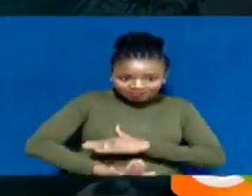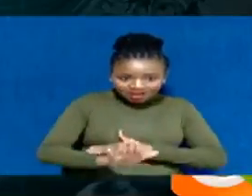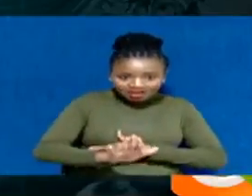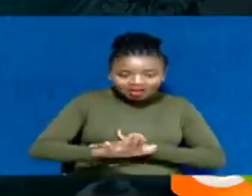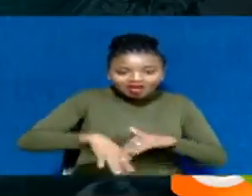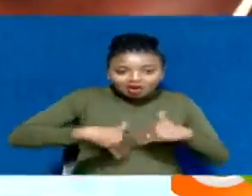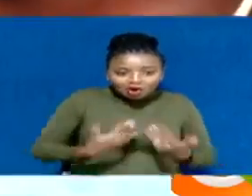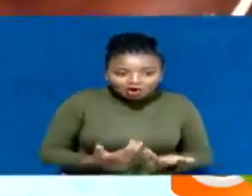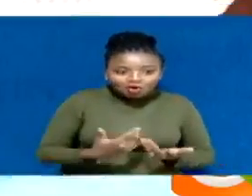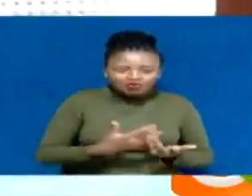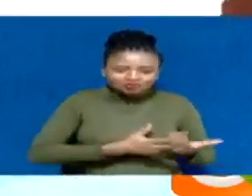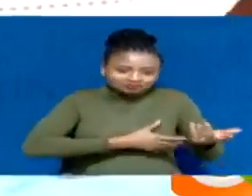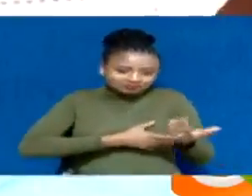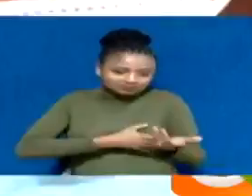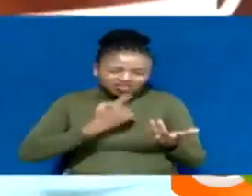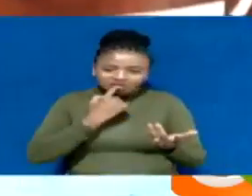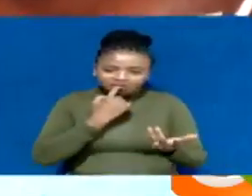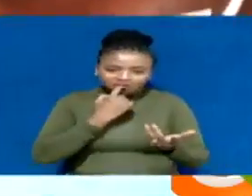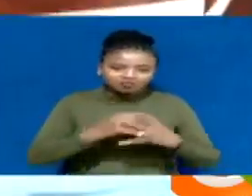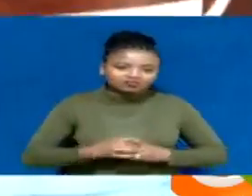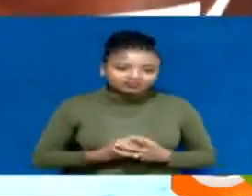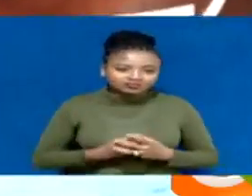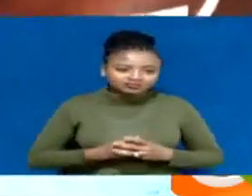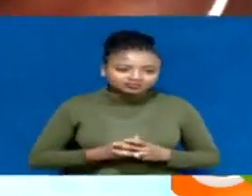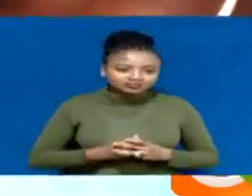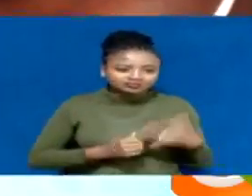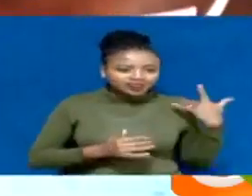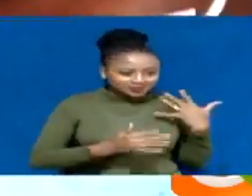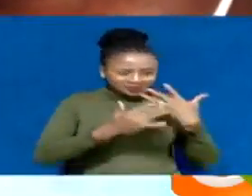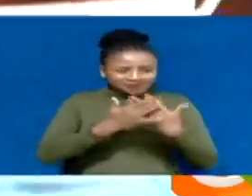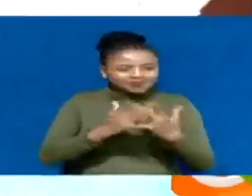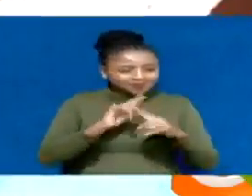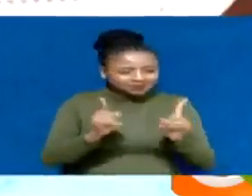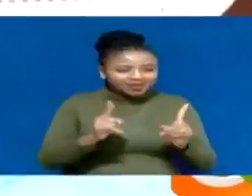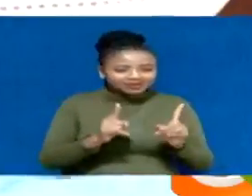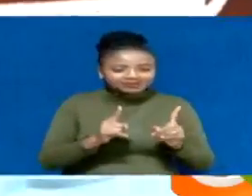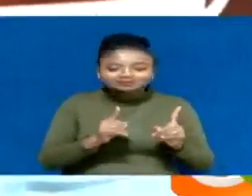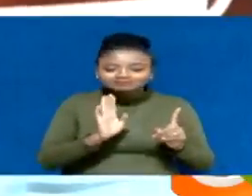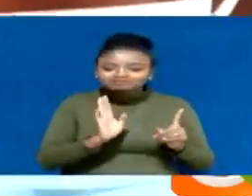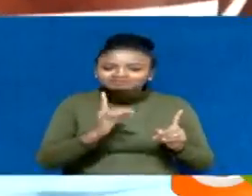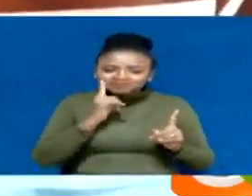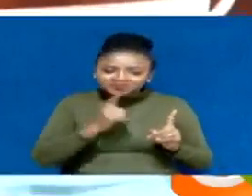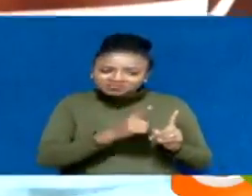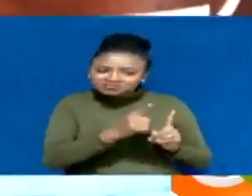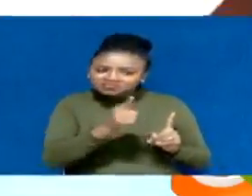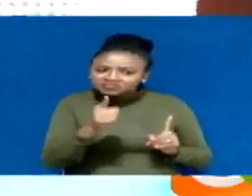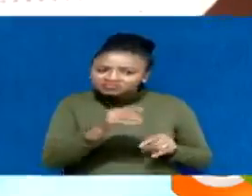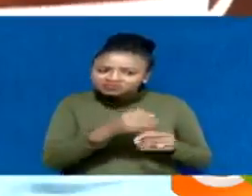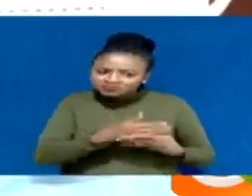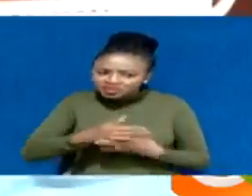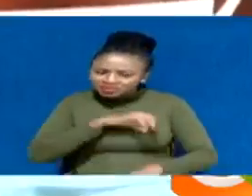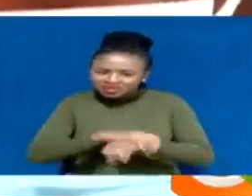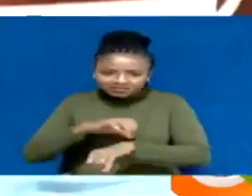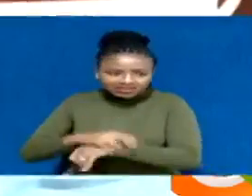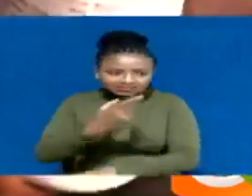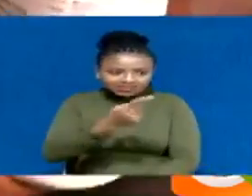or breastfeeding. The journey has been for you over and over a kilometer. But the susceptibility to infection has reportedly reduced to